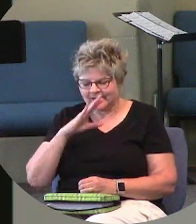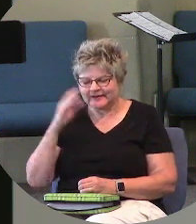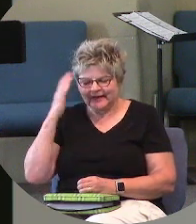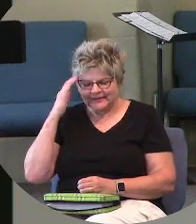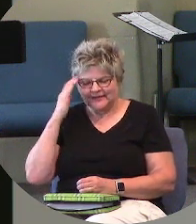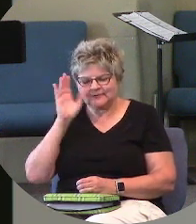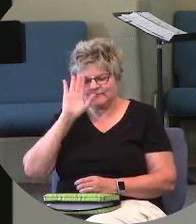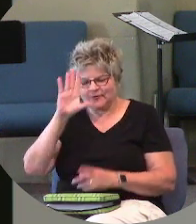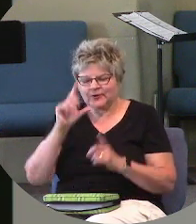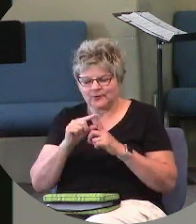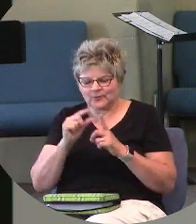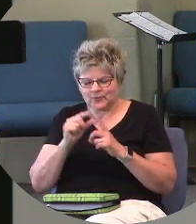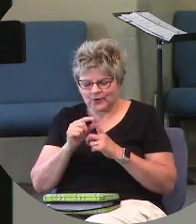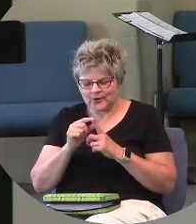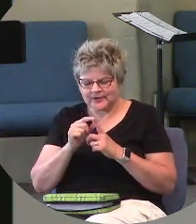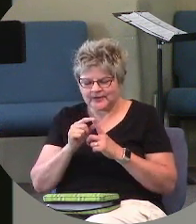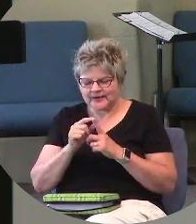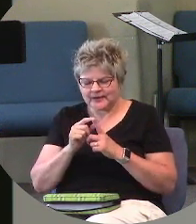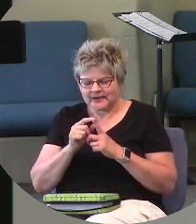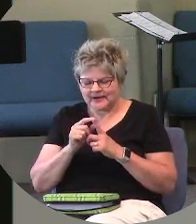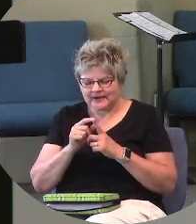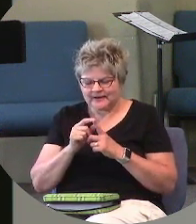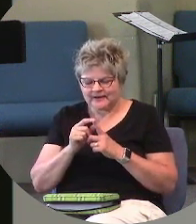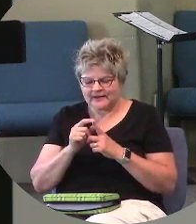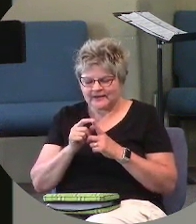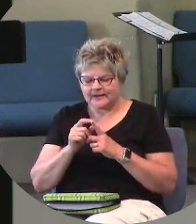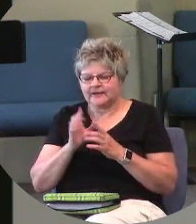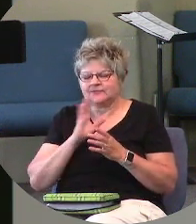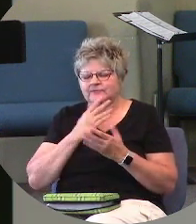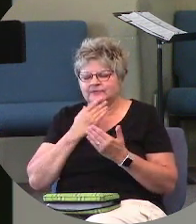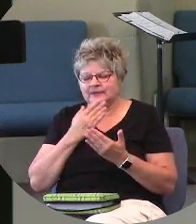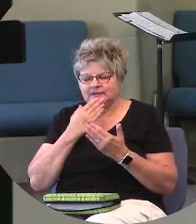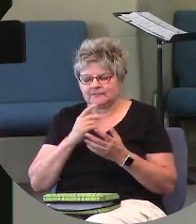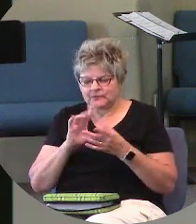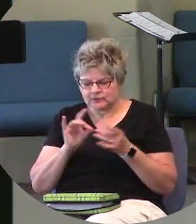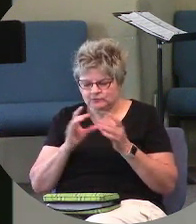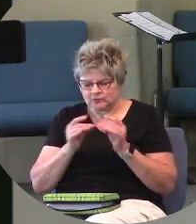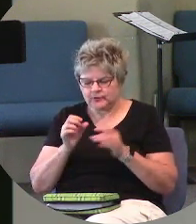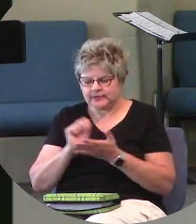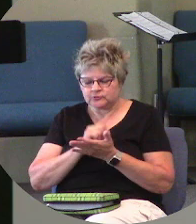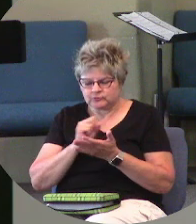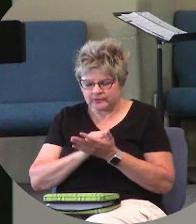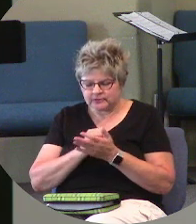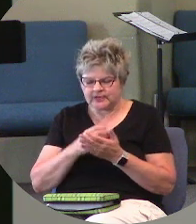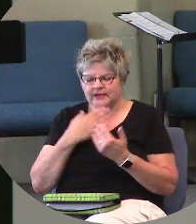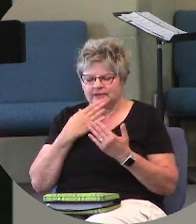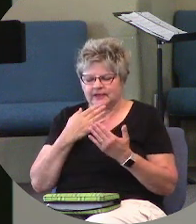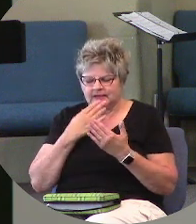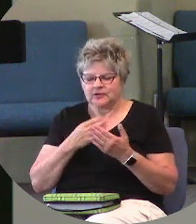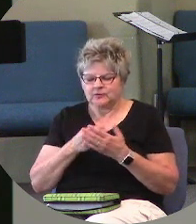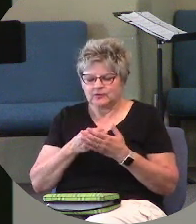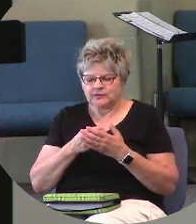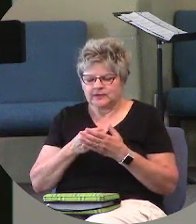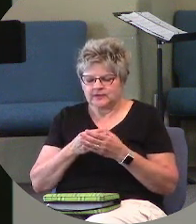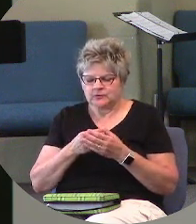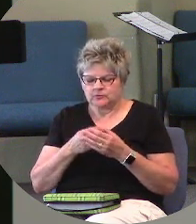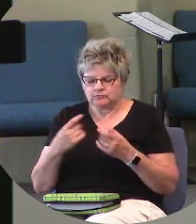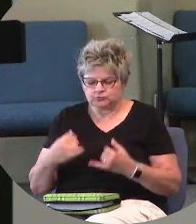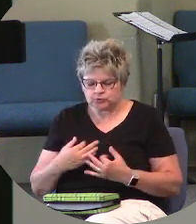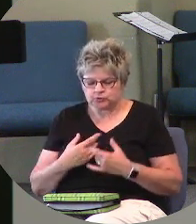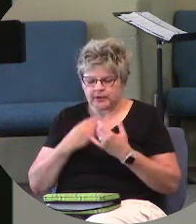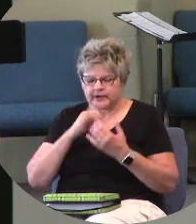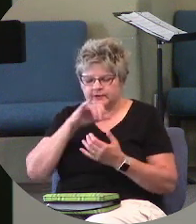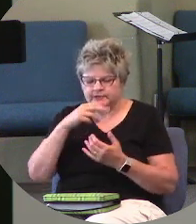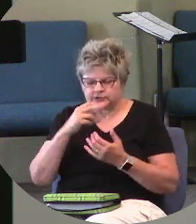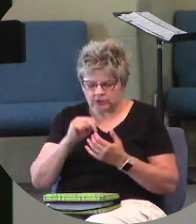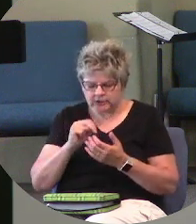you that you laid it upon John's heart, Father, to write these things. I pray, God, that we would see you, see